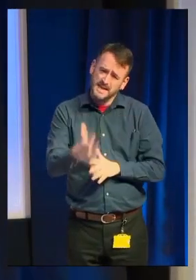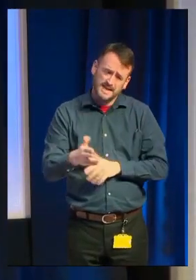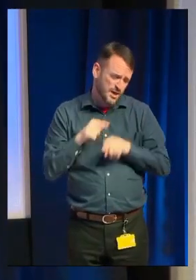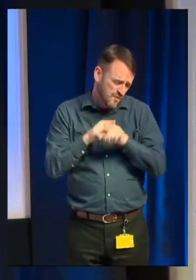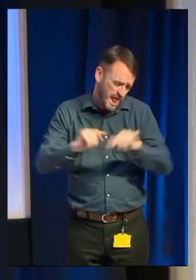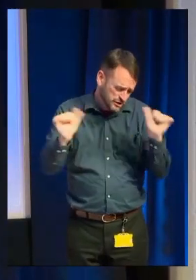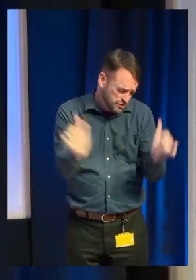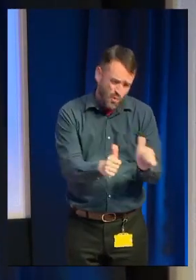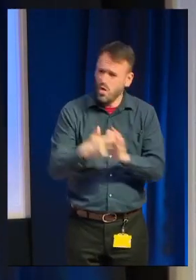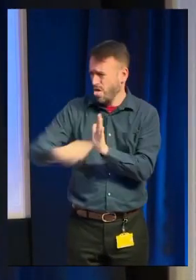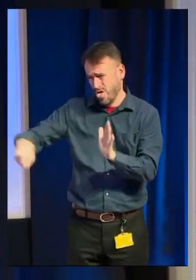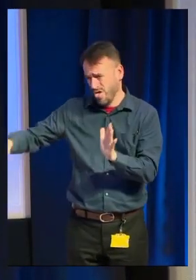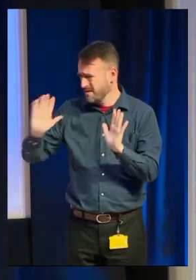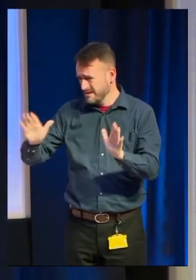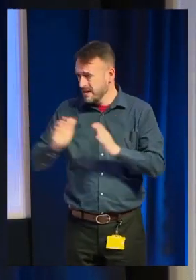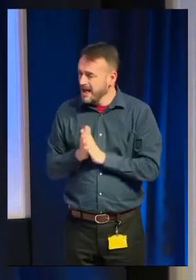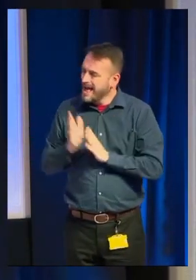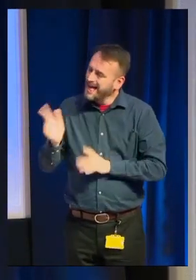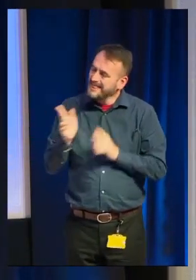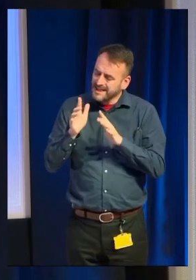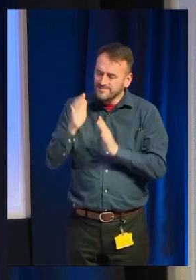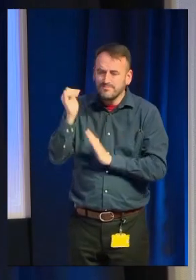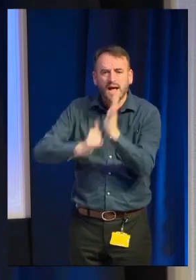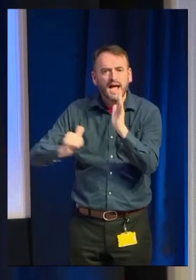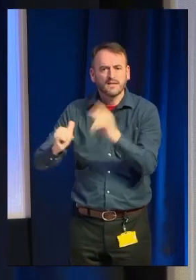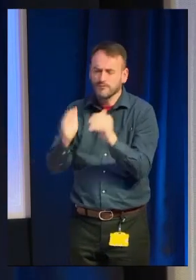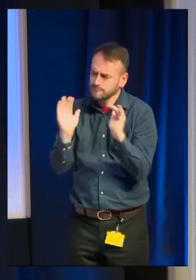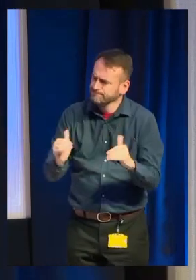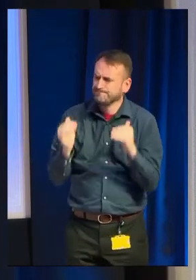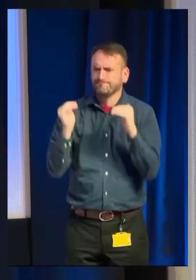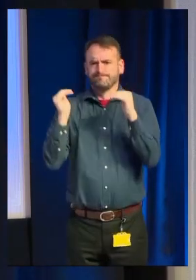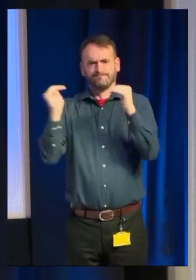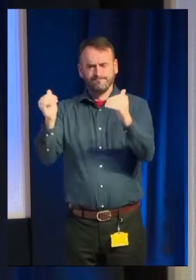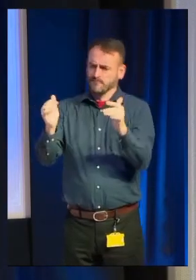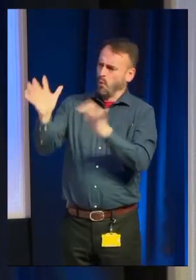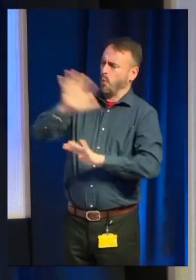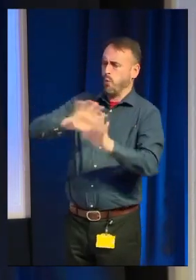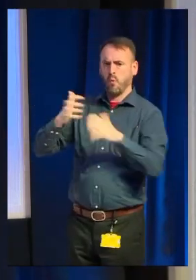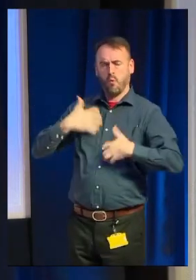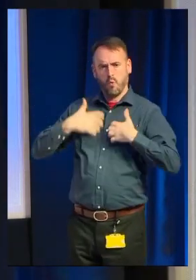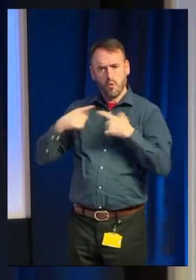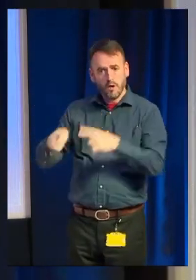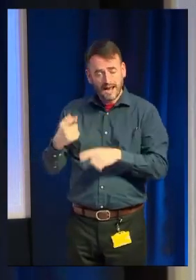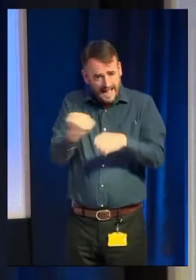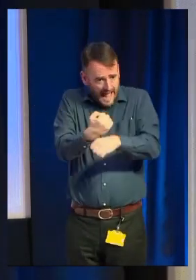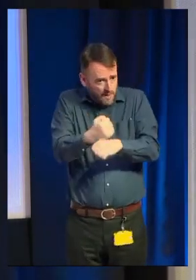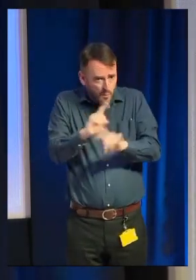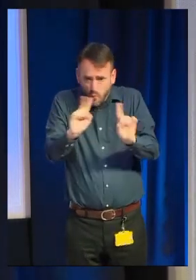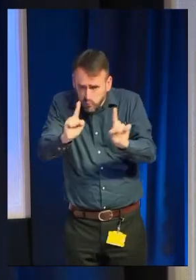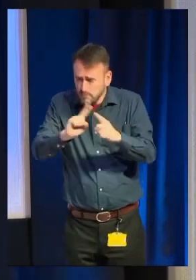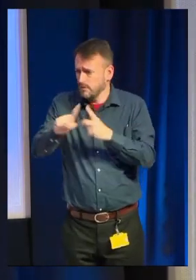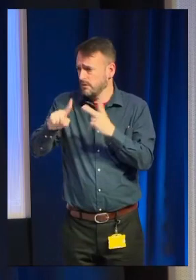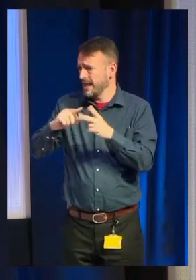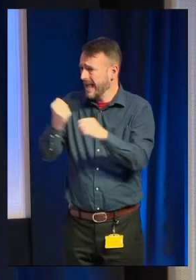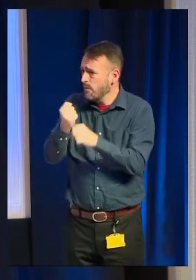Make the page sing and dance. GIFs are good. Illustrate what your game is, what it does. Why would